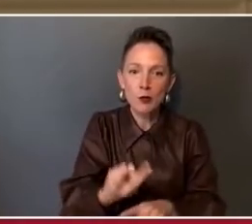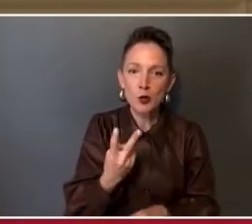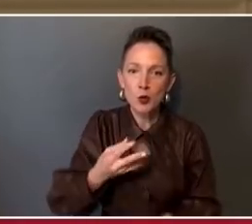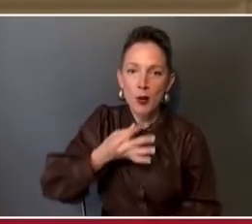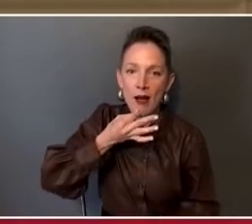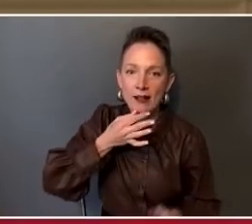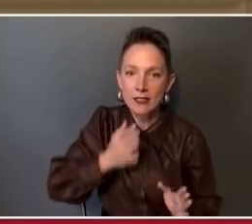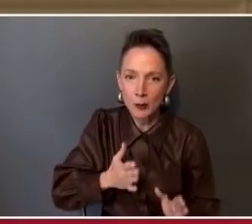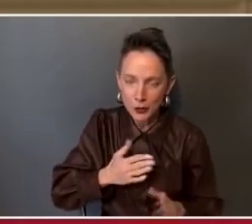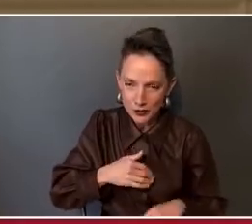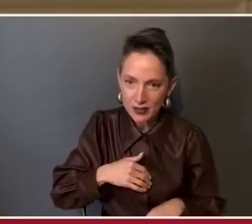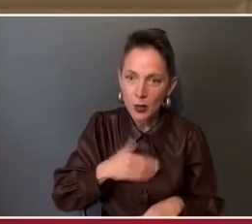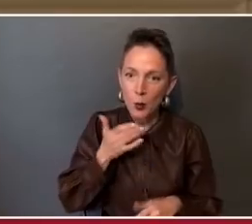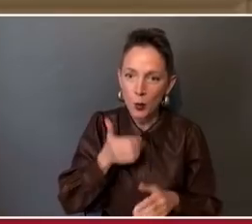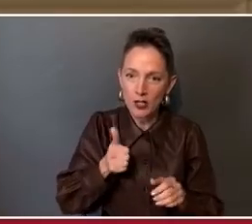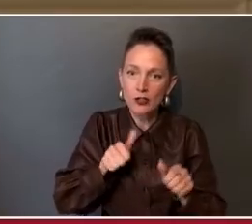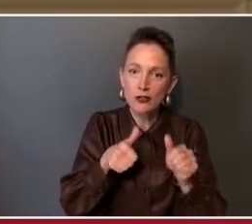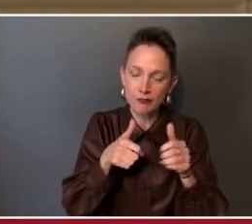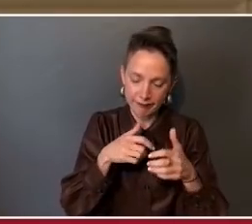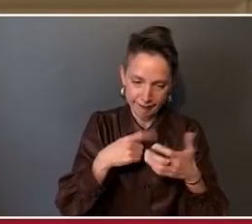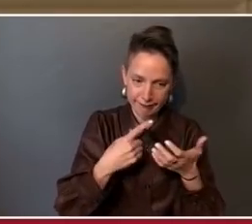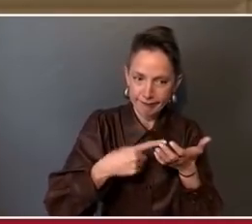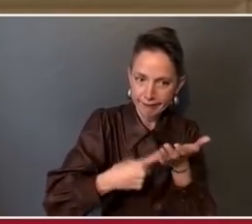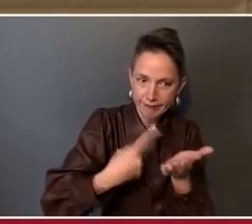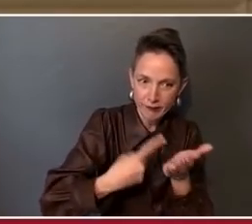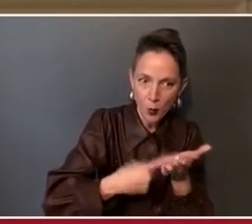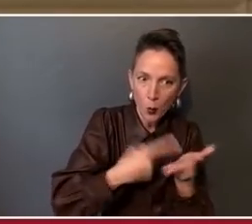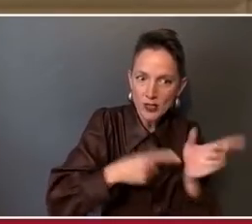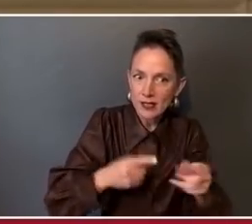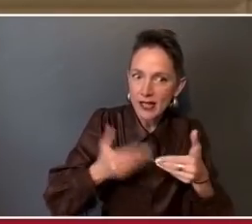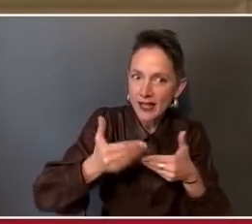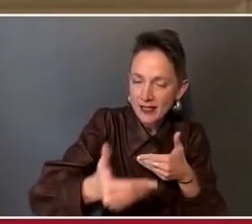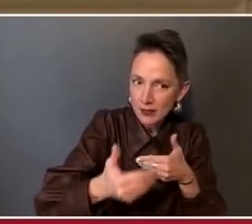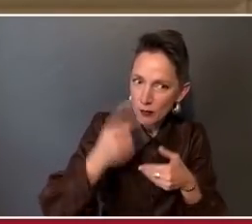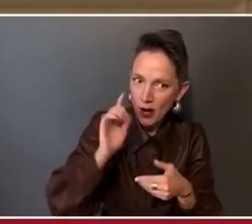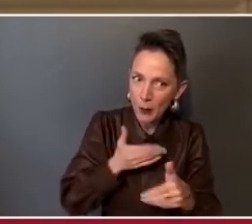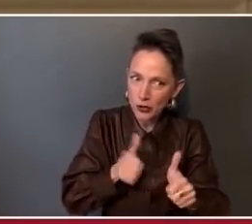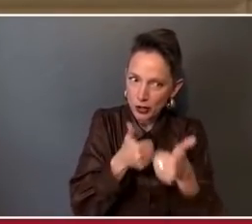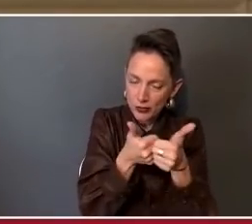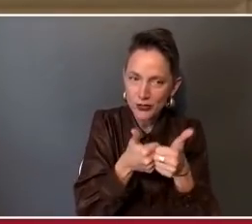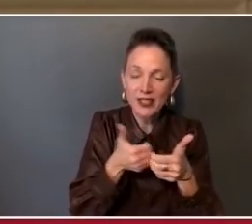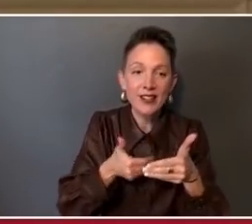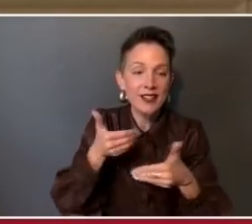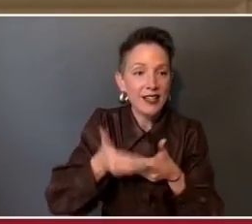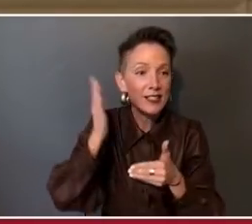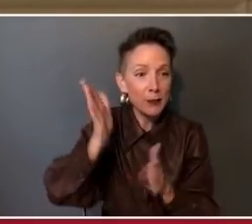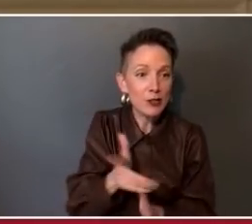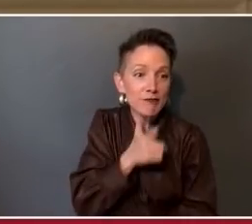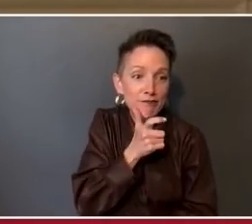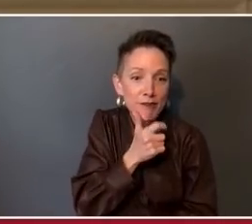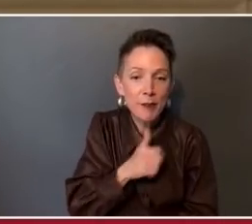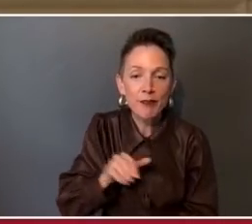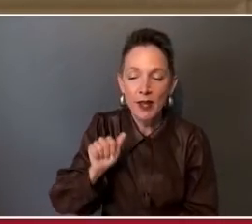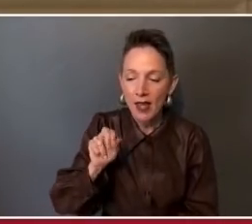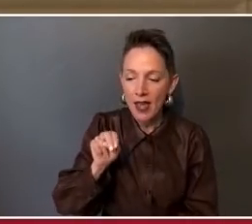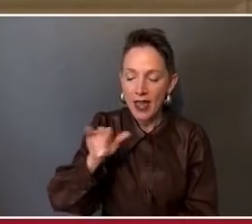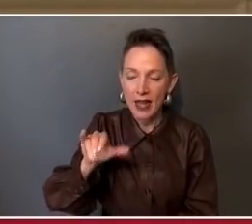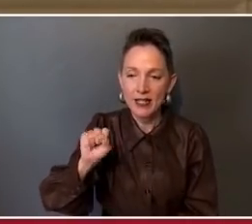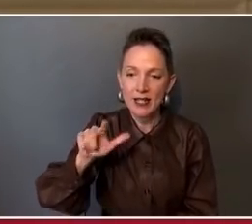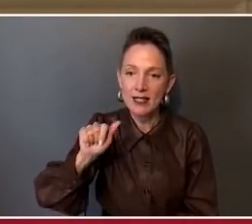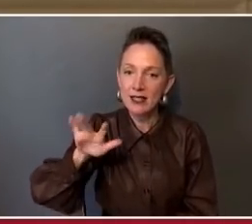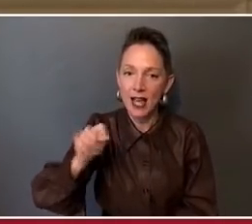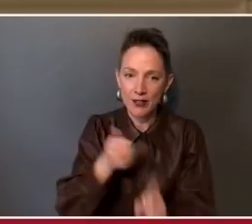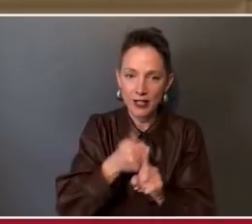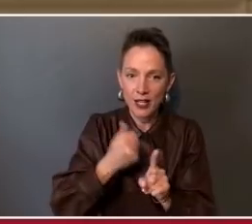the challenges and opportunities we're facing and really look at what comes next. So let's meet our speakers. Andy Slavitt served as the White